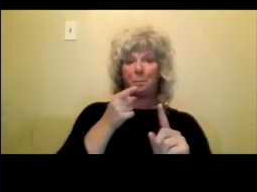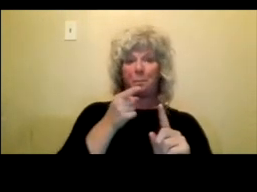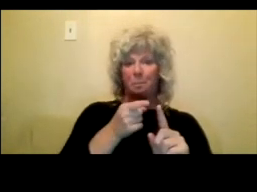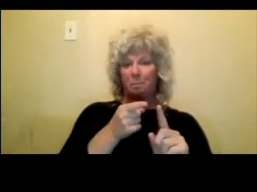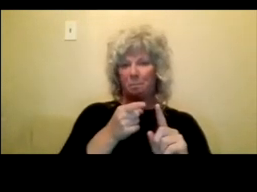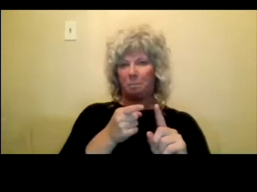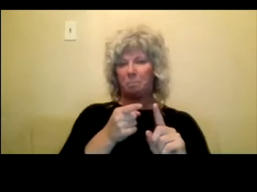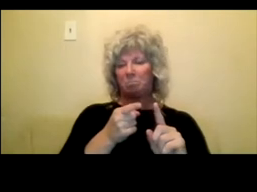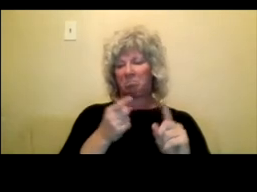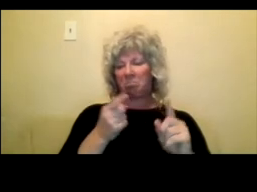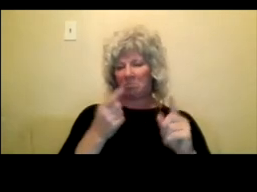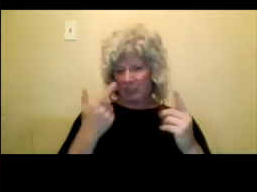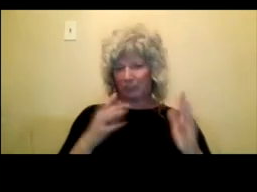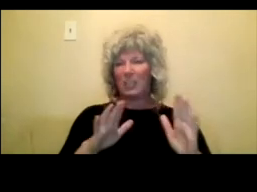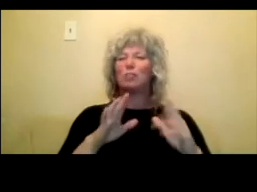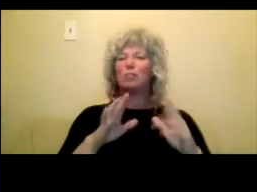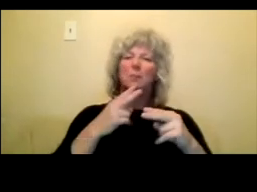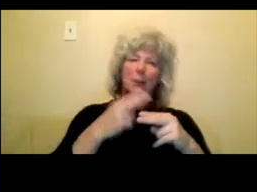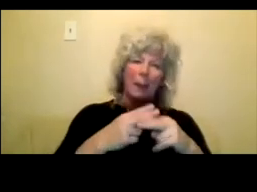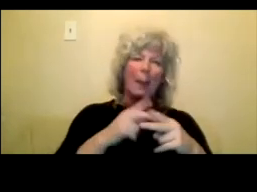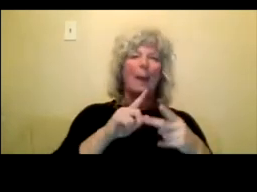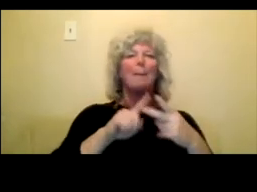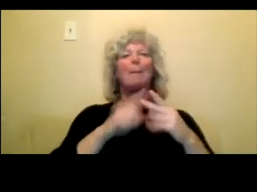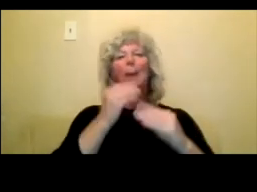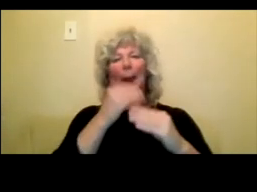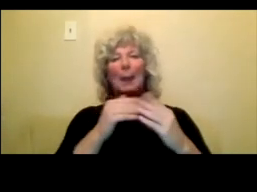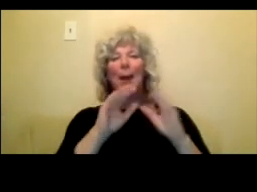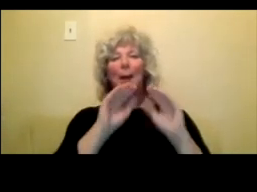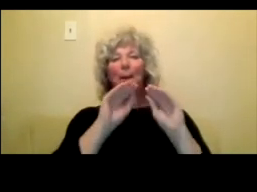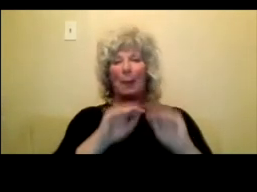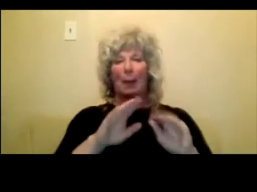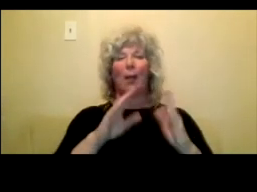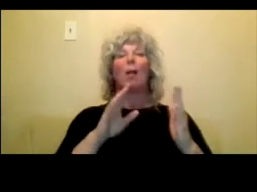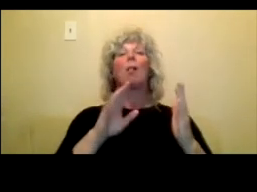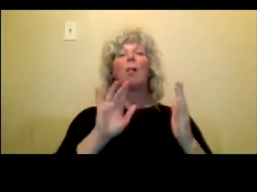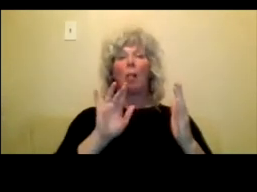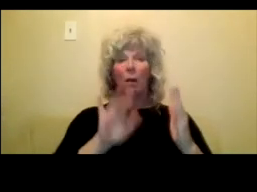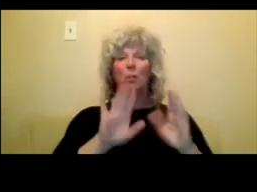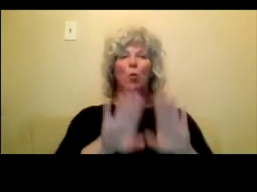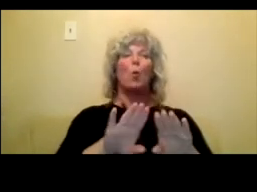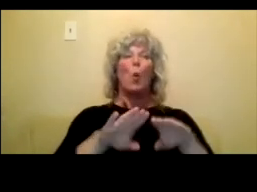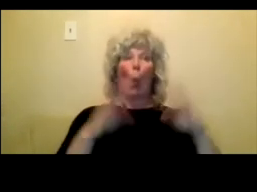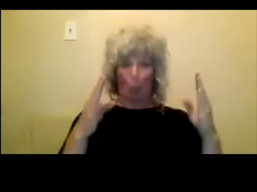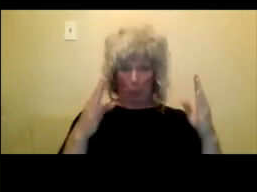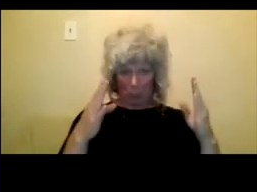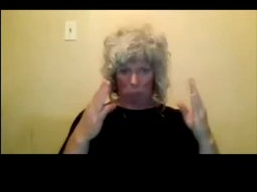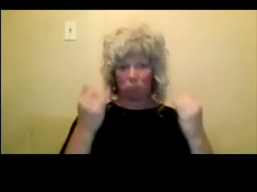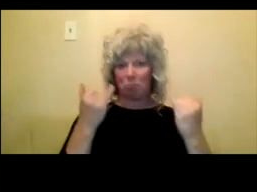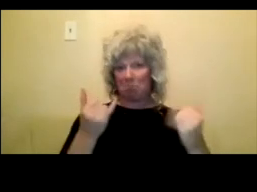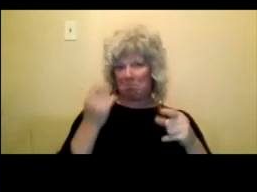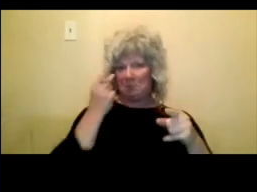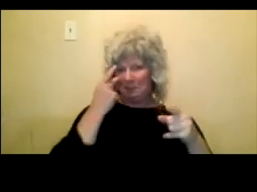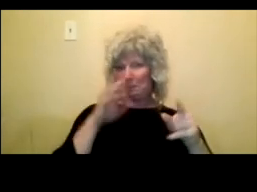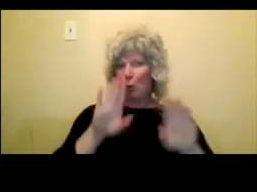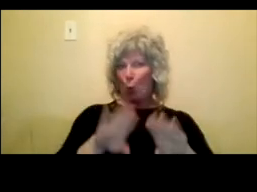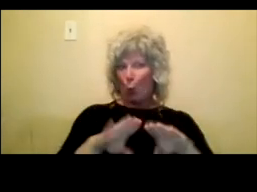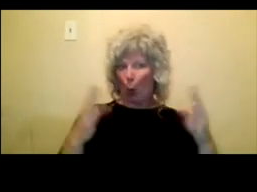it will bring you to this internal system that we have, you know,